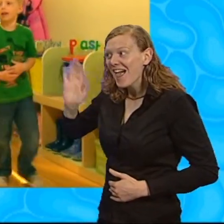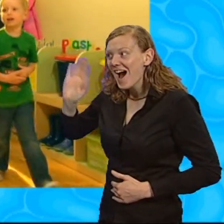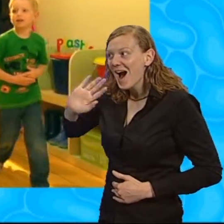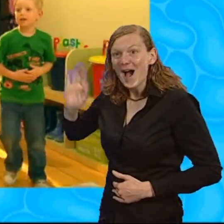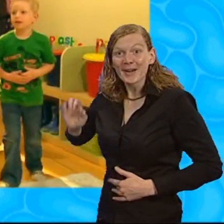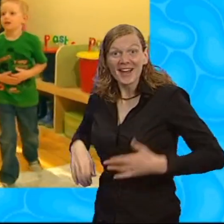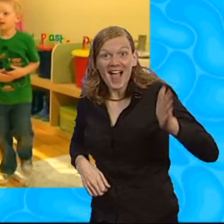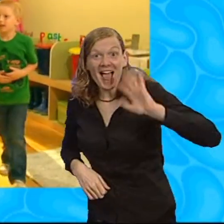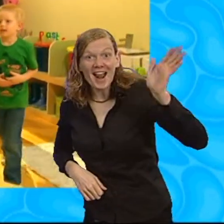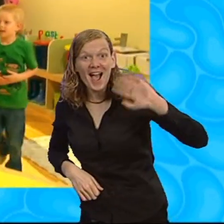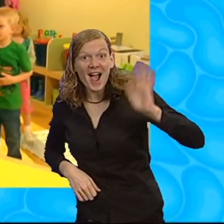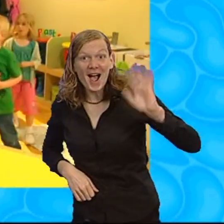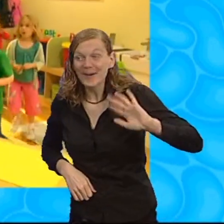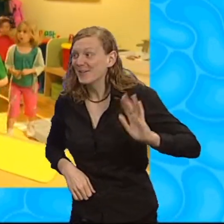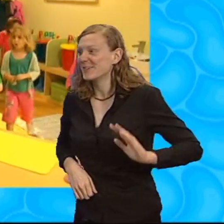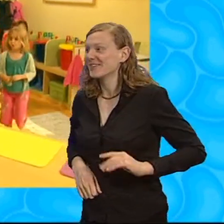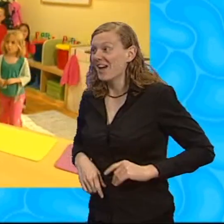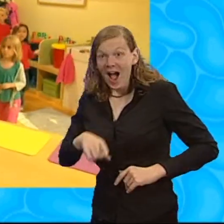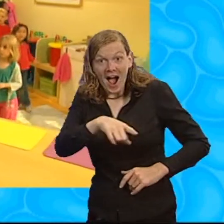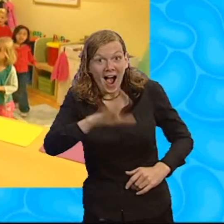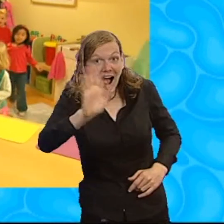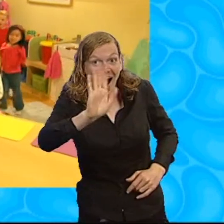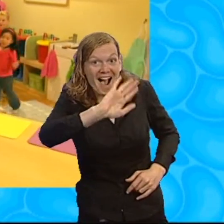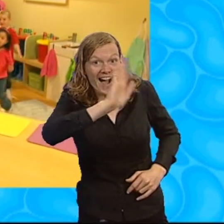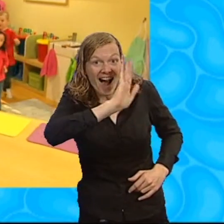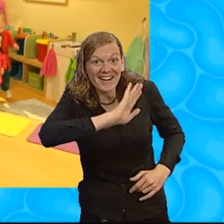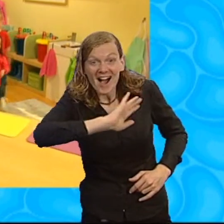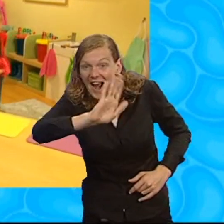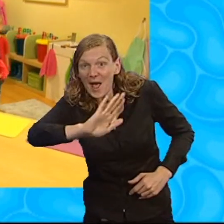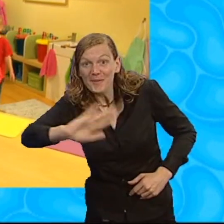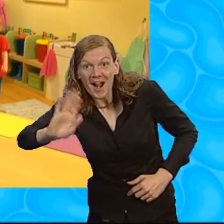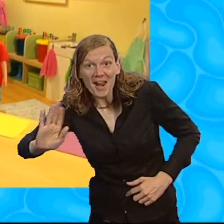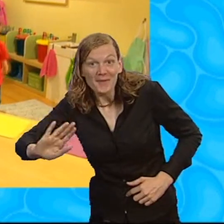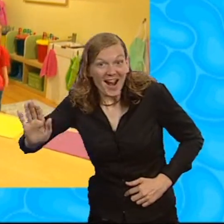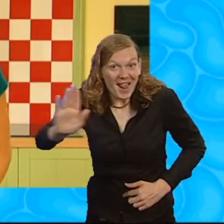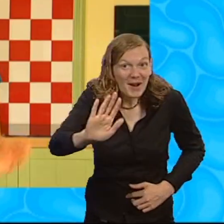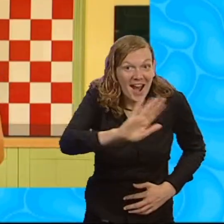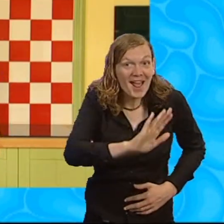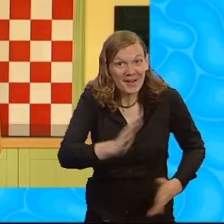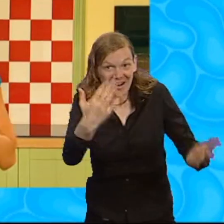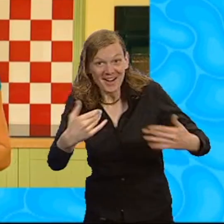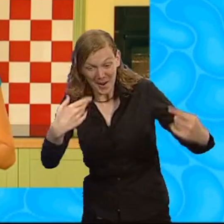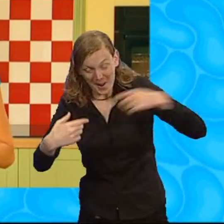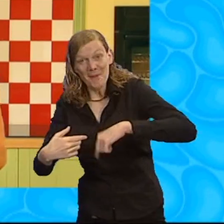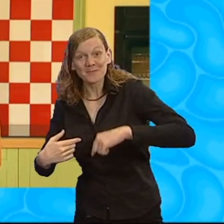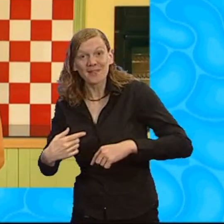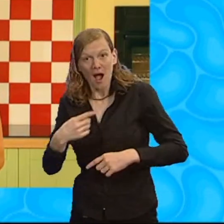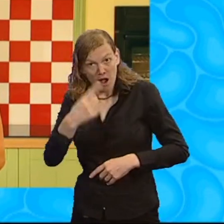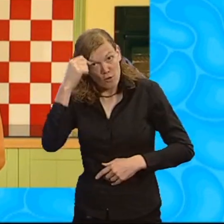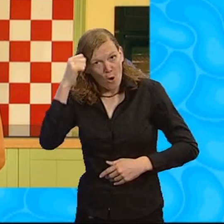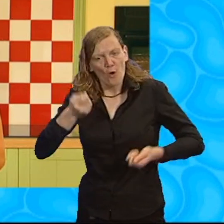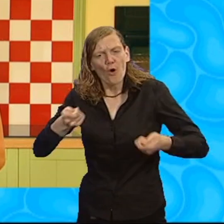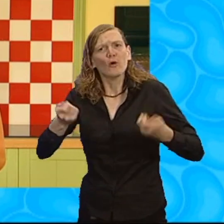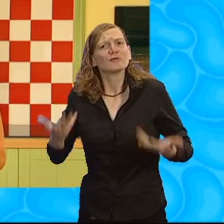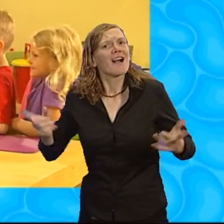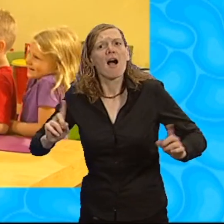Hello, Rhys. Come in. Hi, Kate. Hi, Olivia. Hi, Bobby. Hello, Lola. Now, do you want to know what delicious recipe we're going